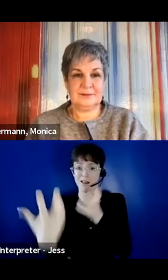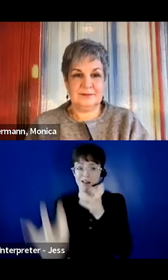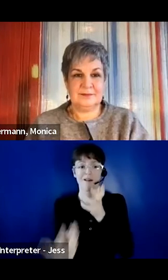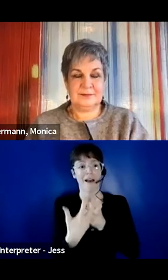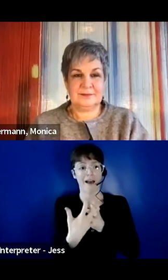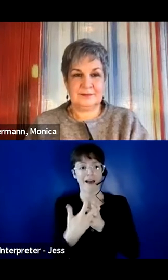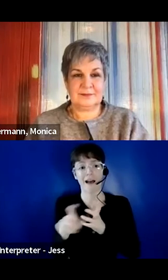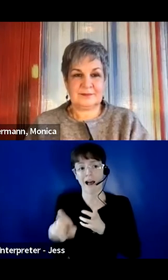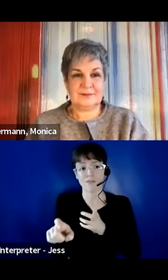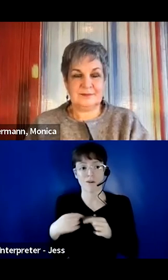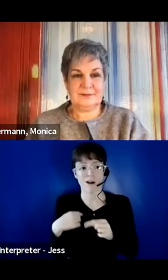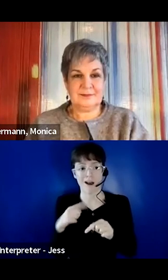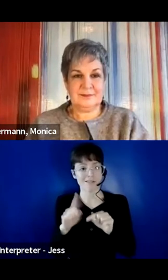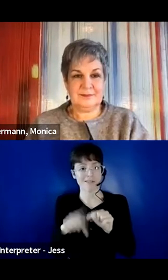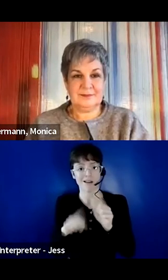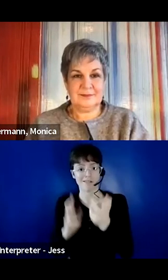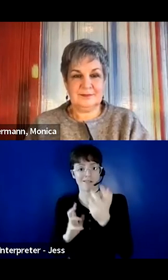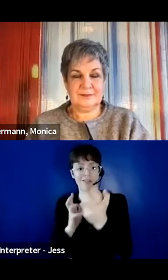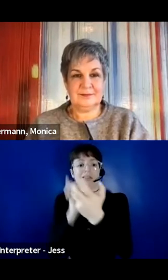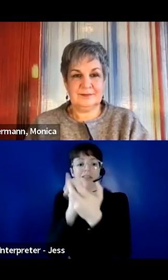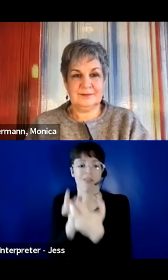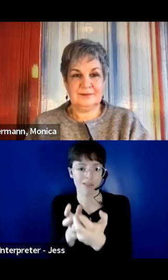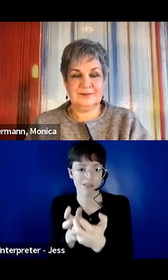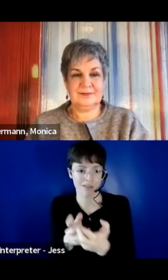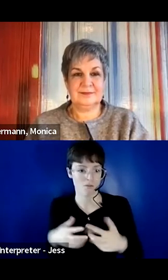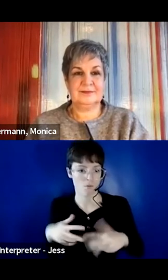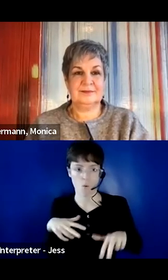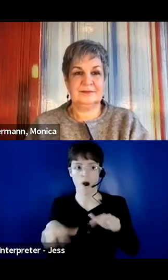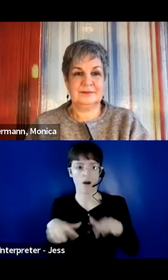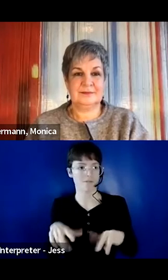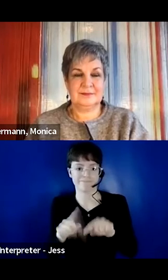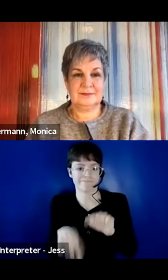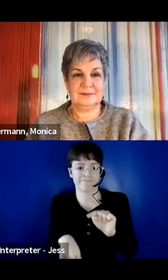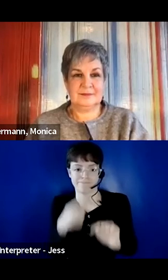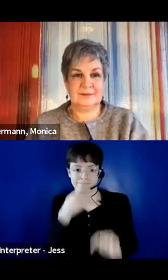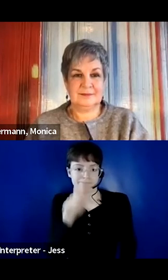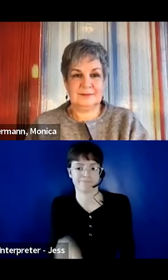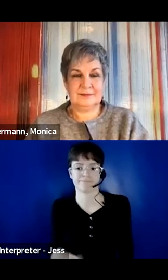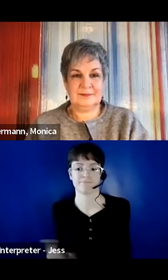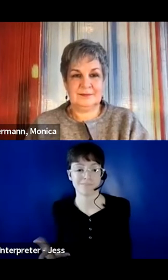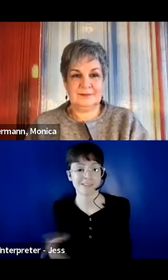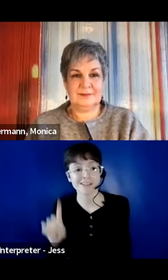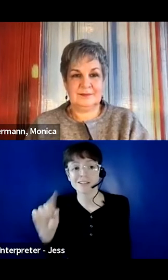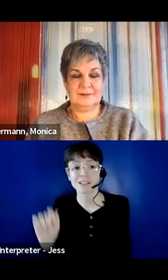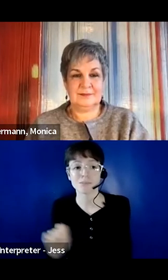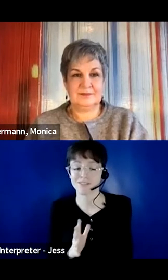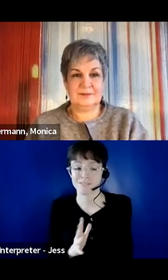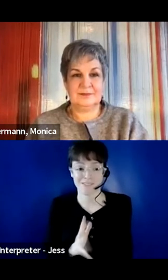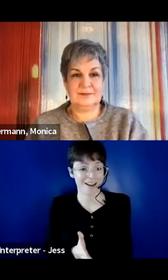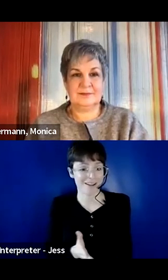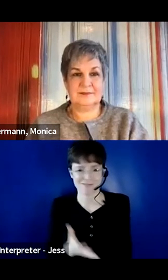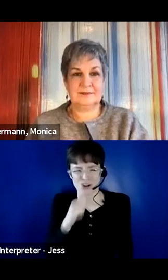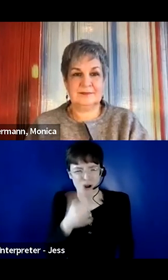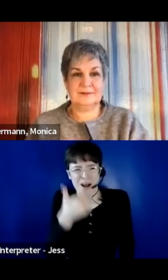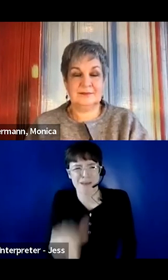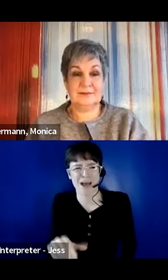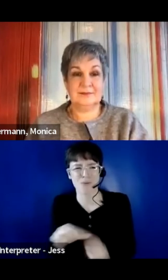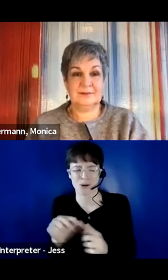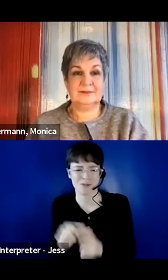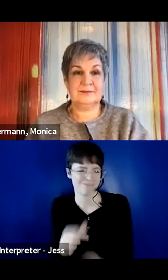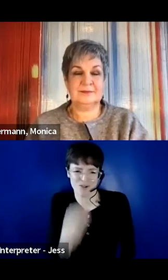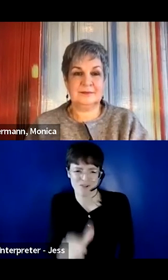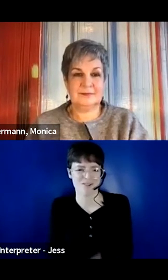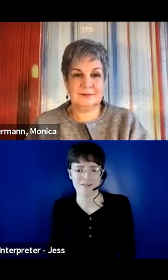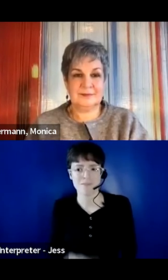is, disability is a word I'm fine with, because it's not a bad word. People associate disability with being bad. They